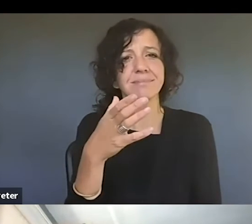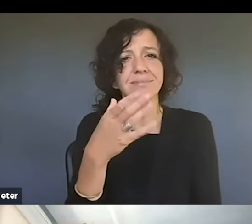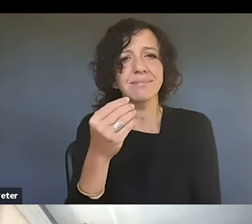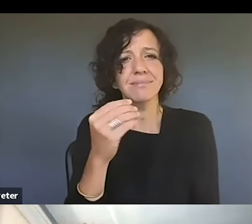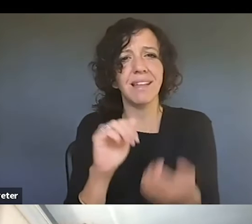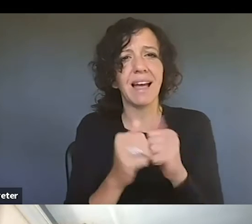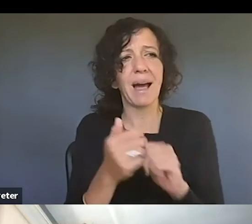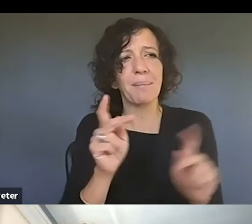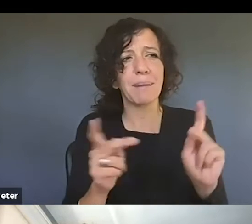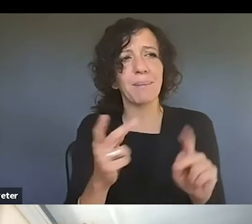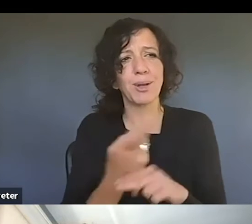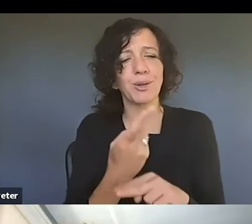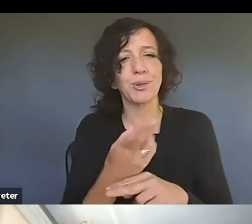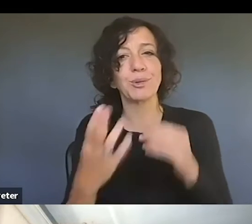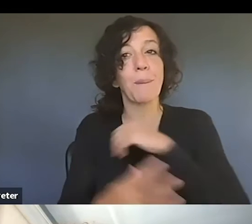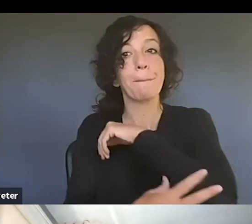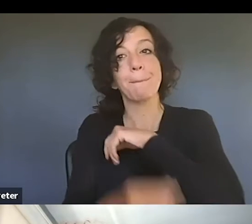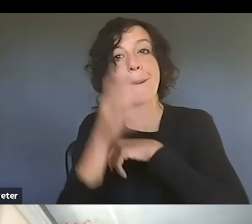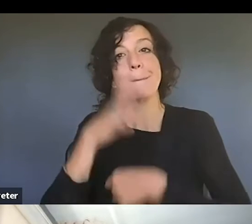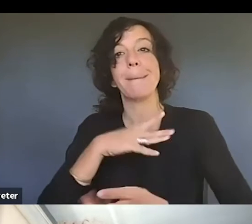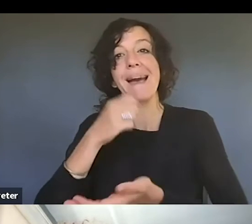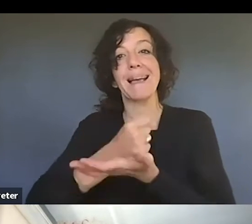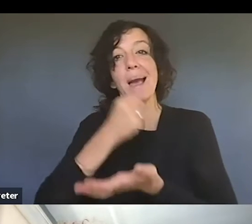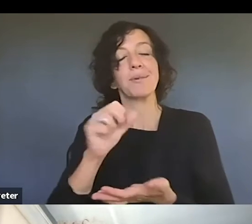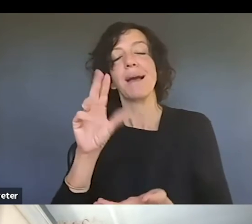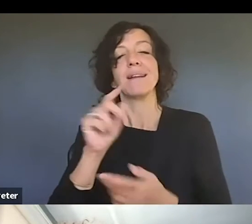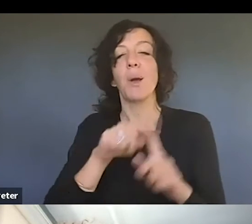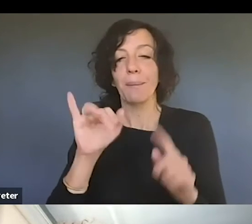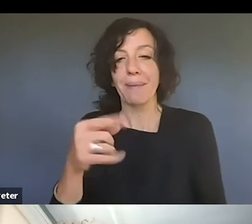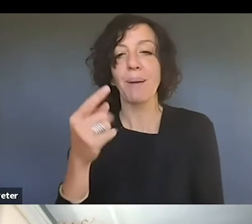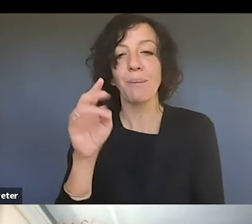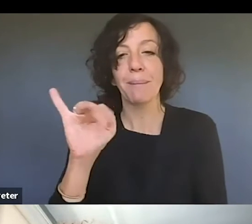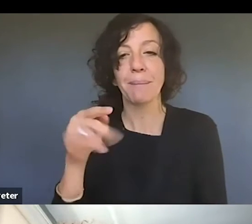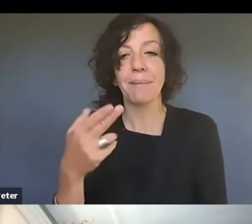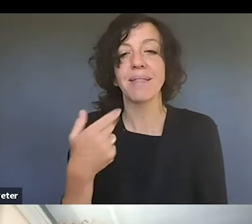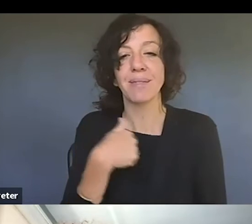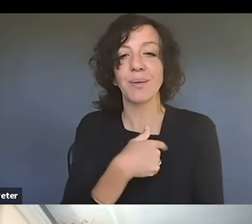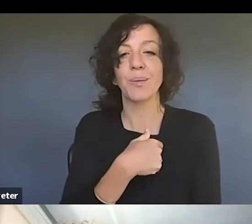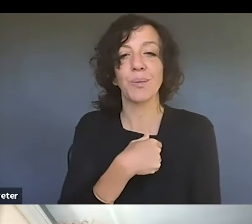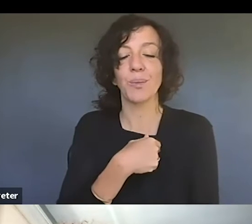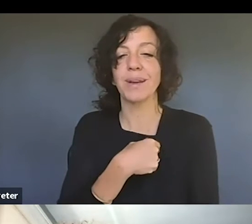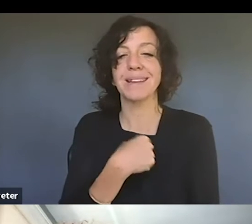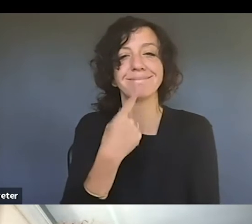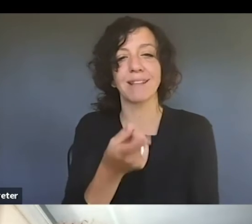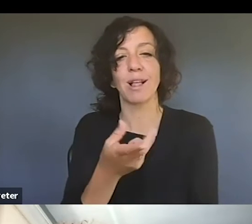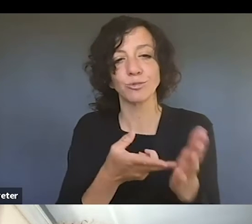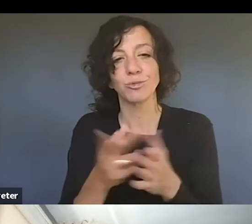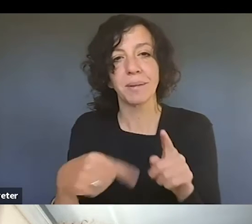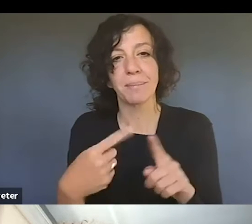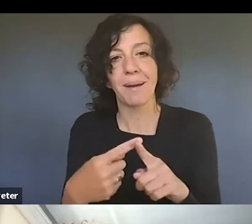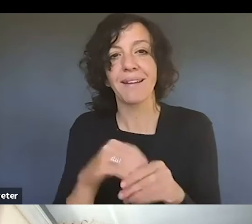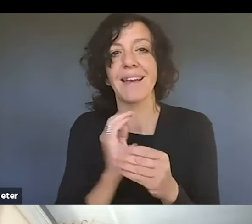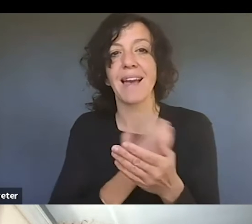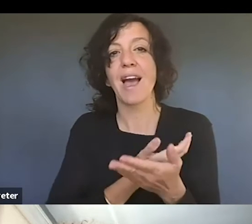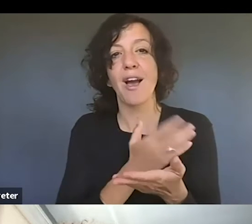the performance category myself. So, uh, but that is a myth that we dispel in our video. Another one is sort of like, if I